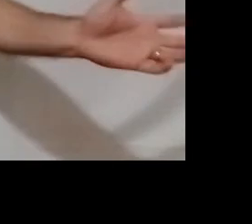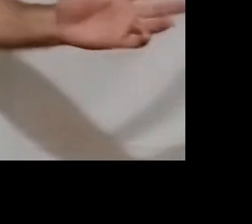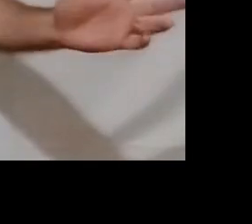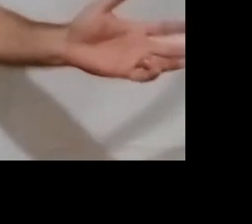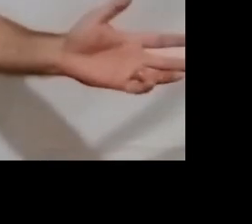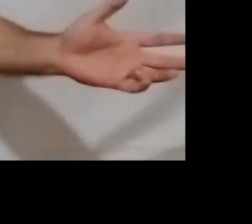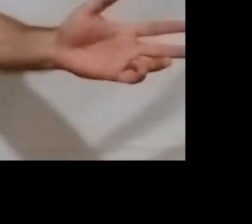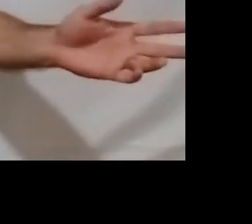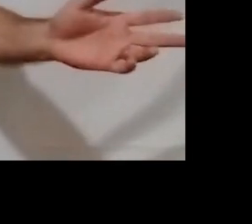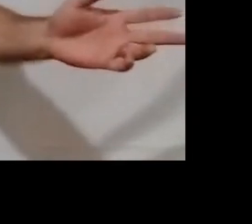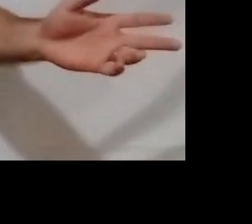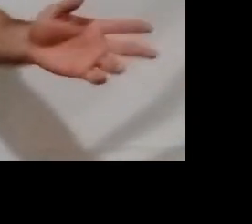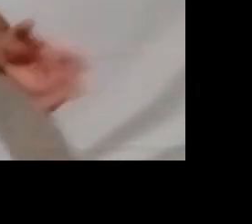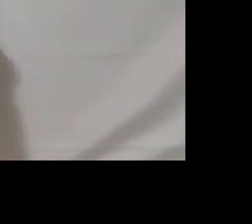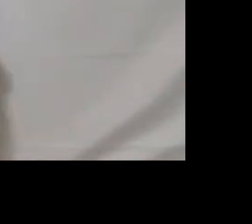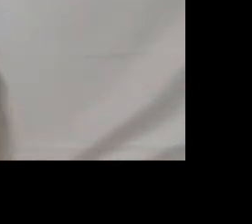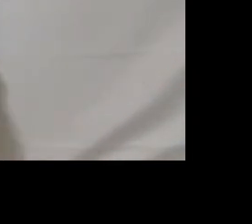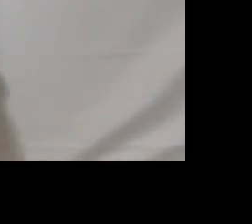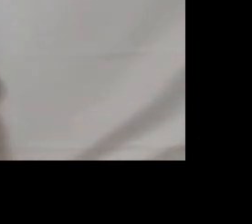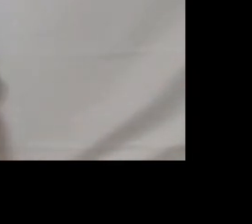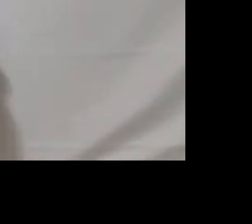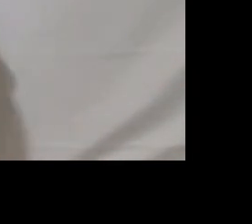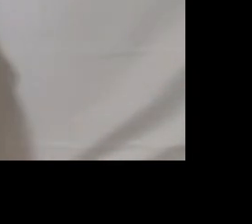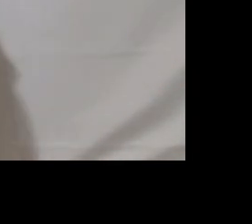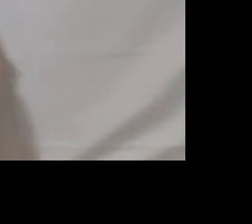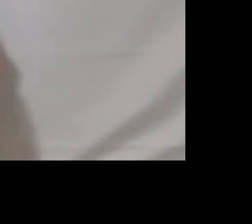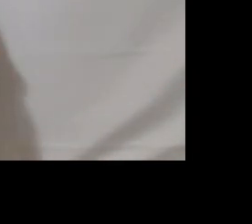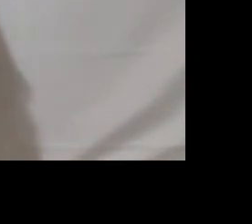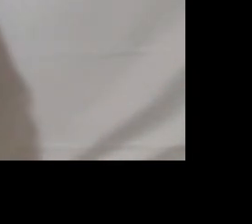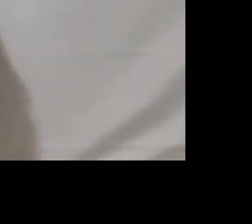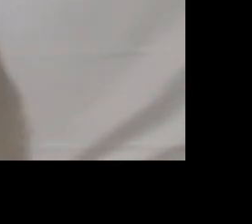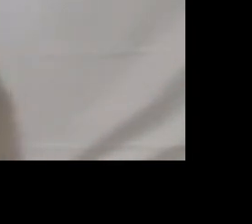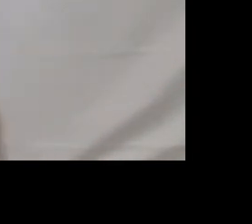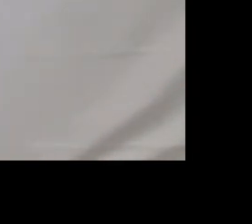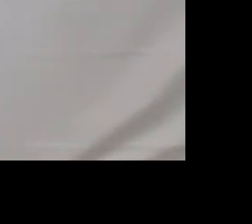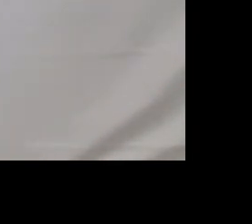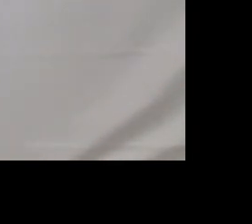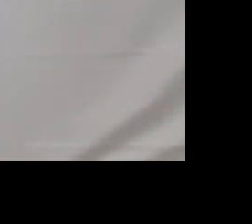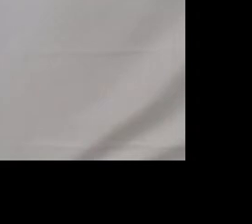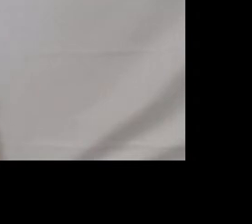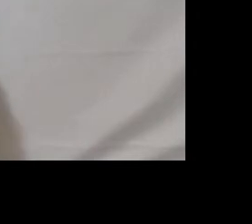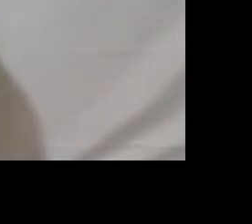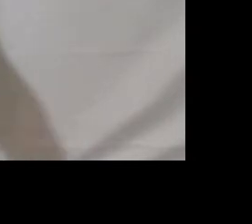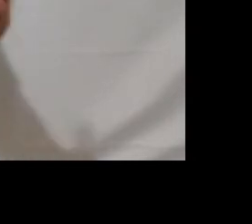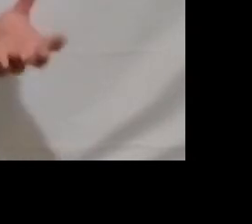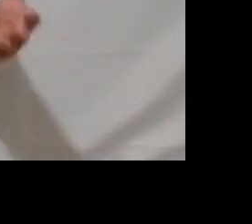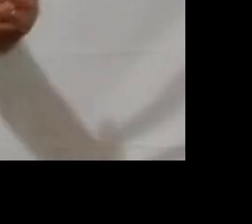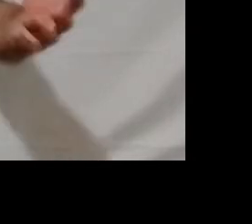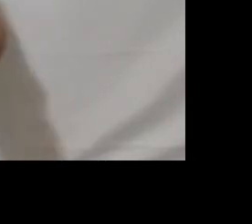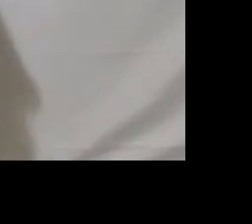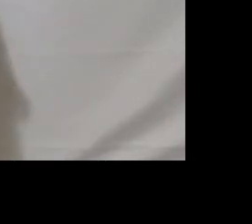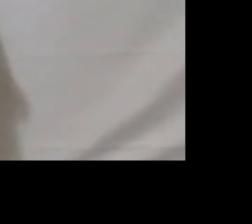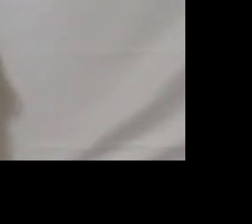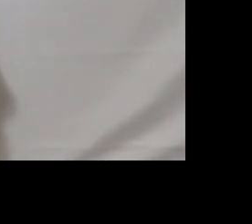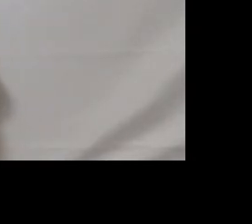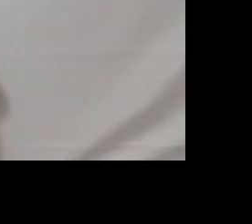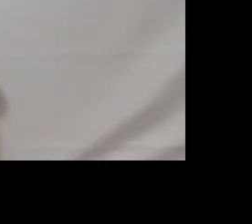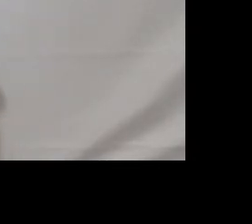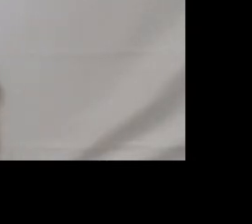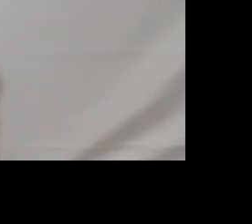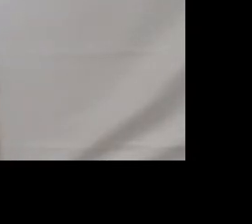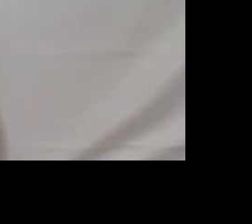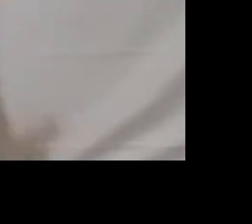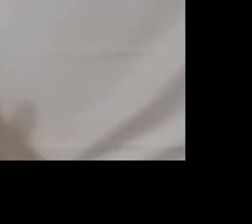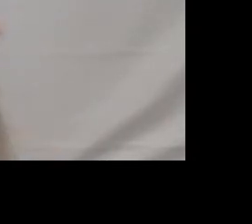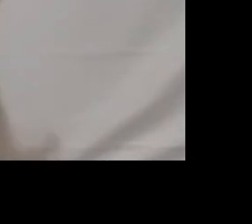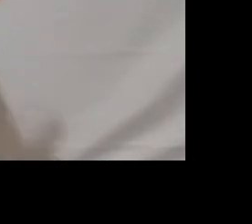big deal sure brad successful communication is about safety and i get to safety with trust and cooperation but